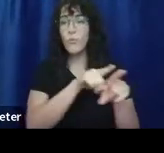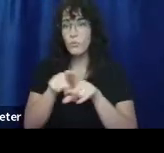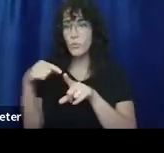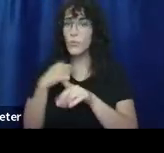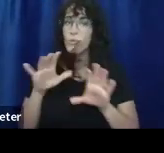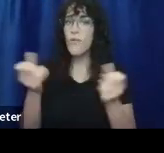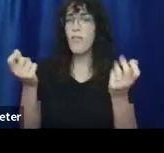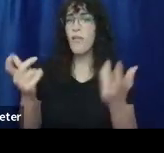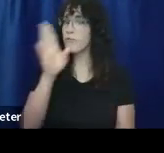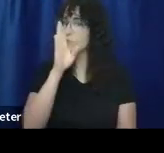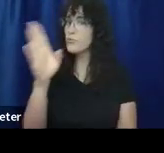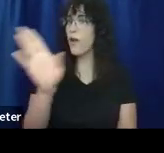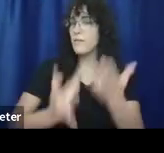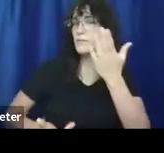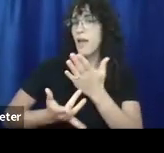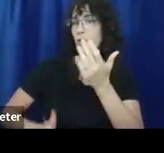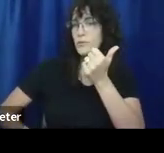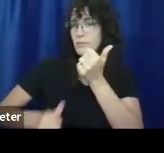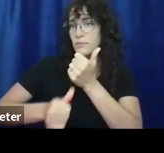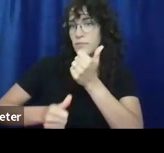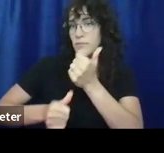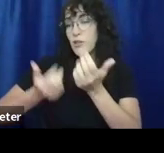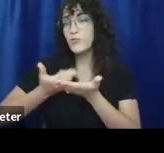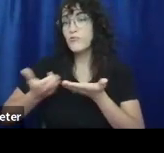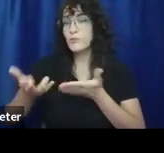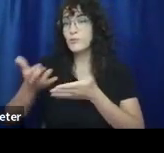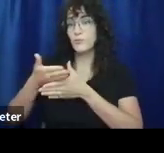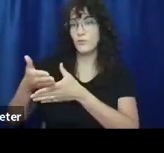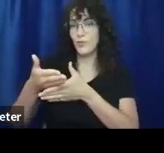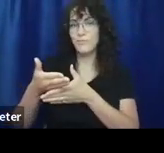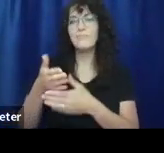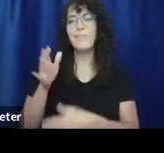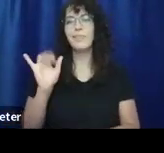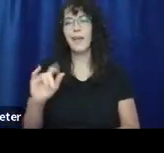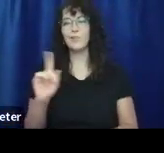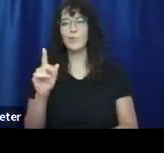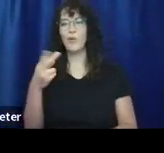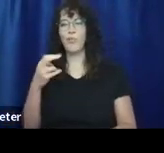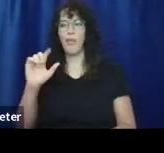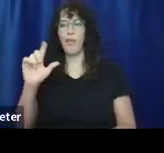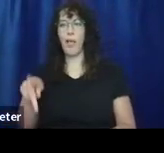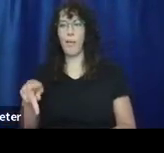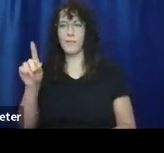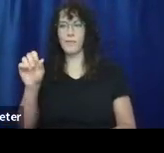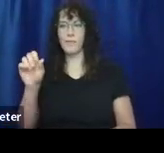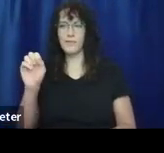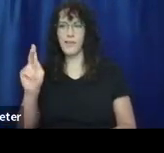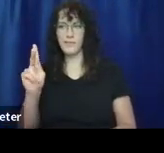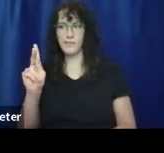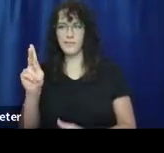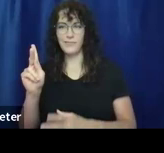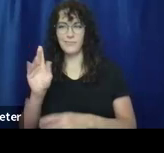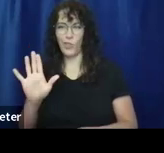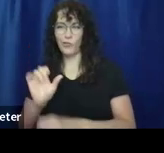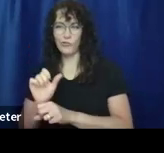direct technical assistance and resource sharing. That's where the help desk comes in. That's the part of our org that is